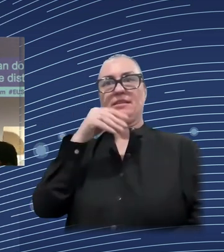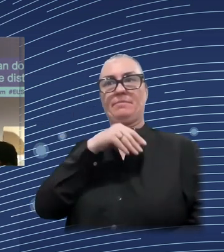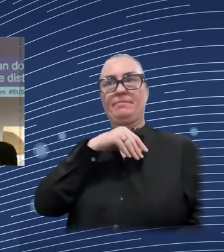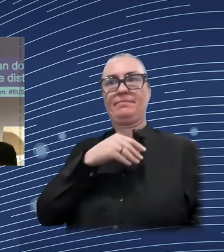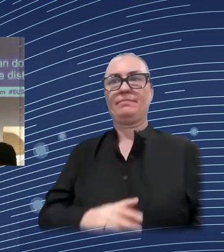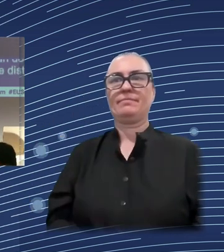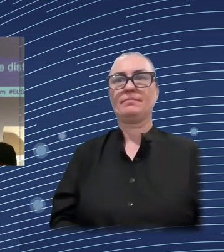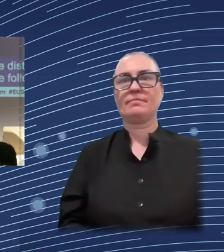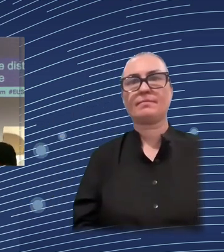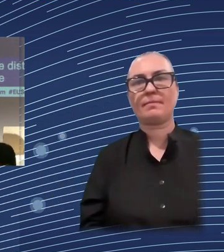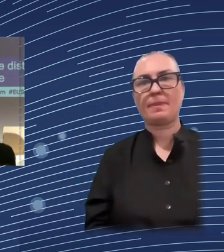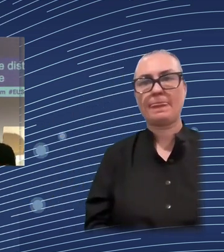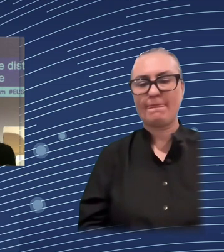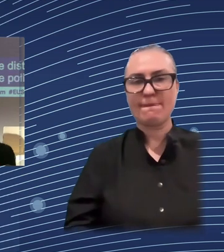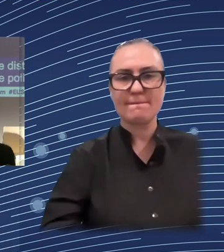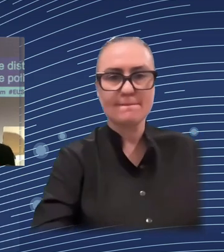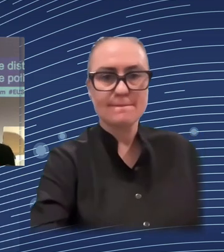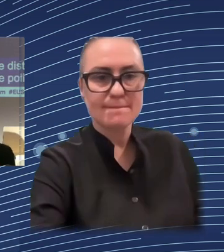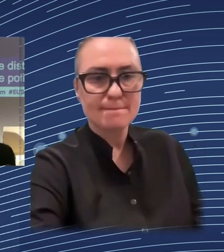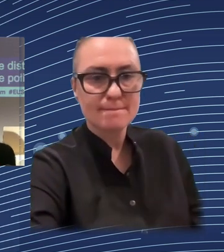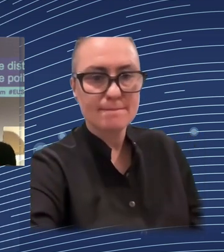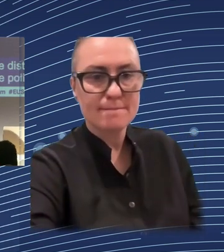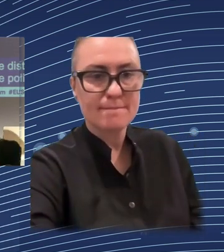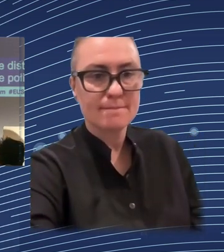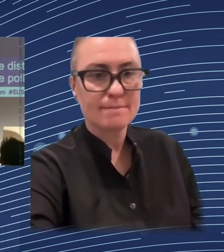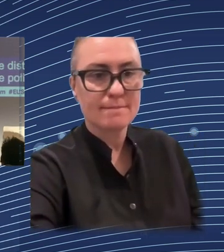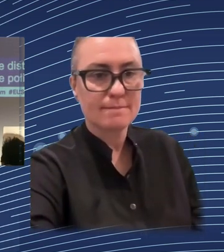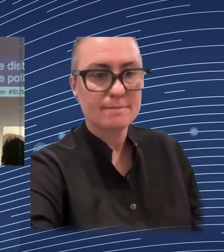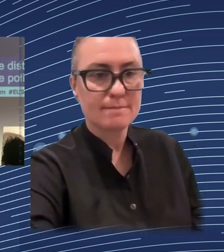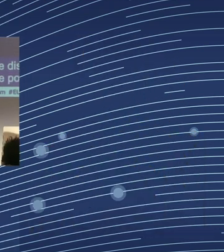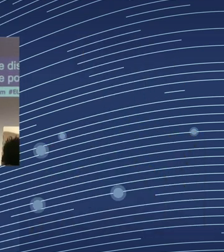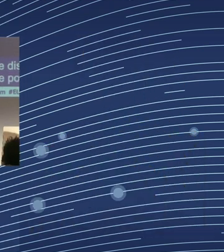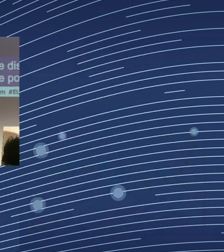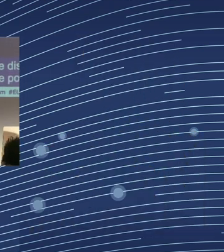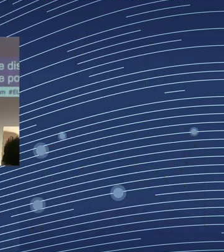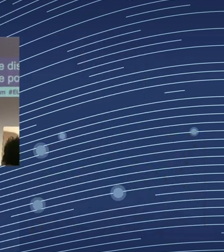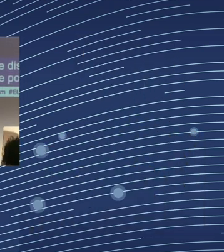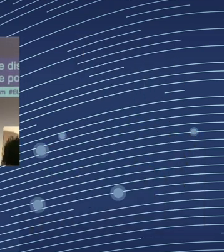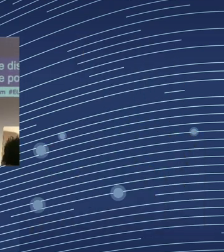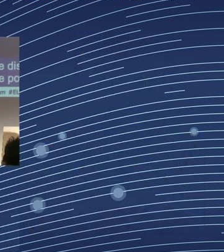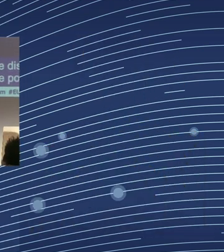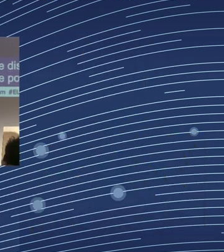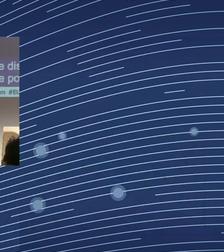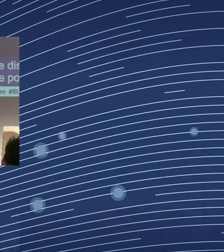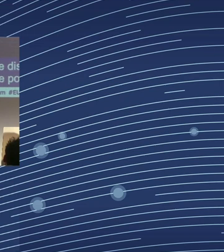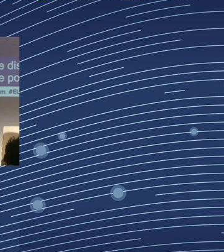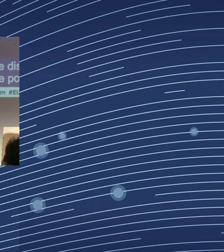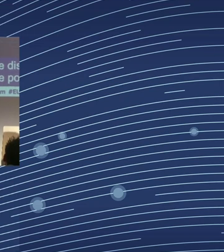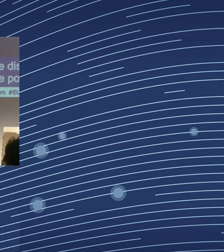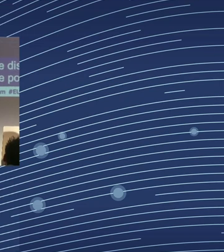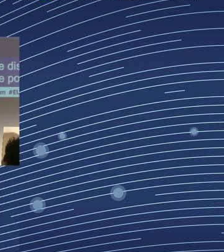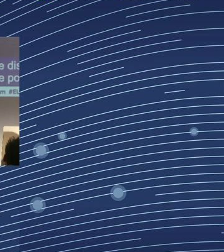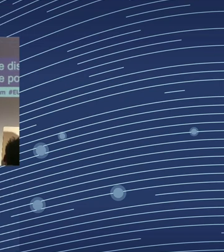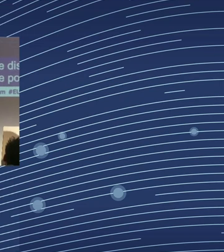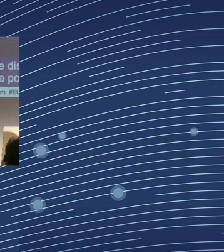was needed. But you could also just see how the existing tax and welfare system is going to cope with those expected changes. So I think that while we